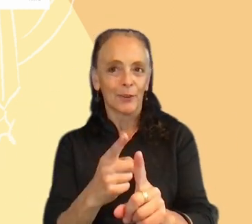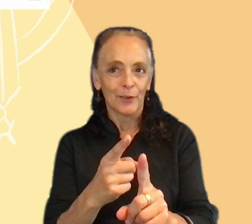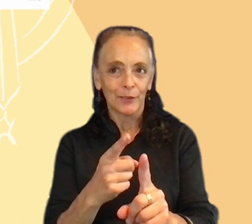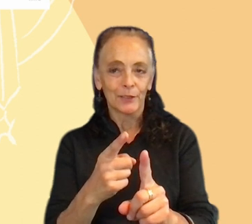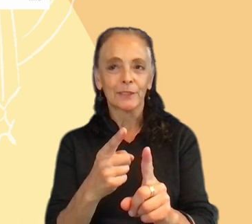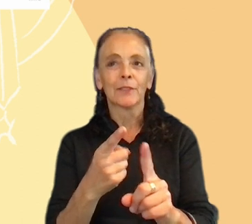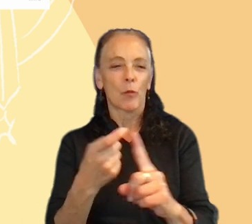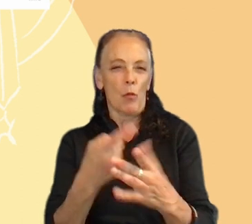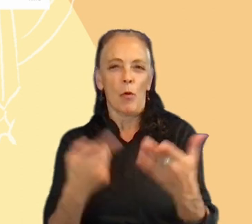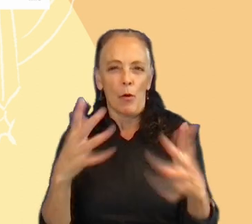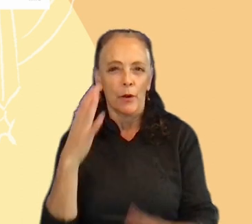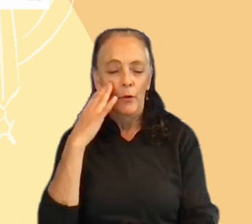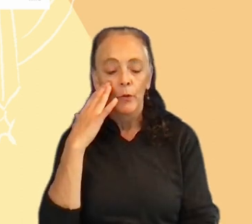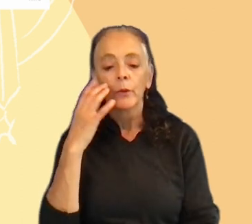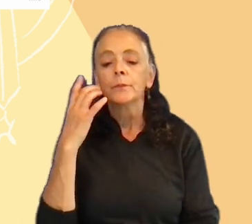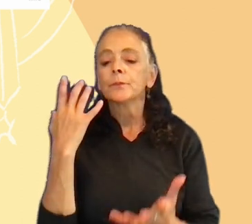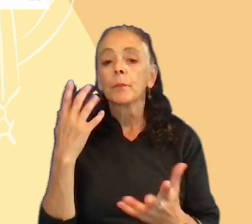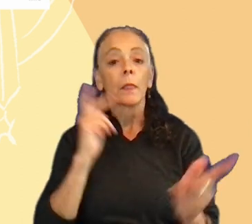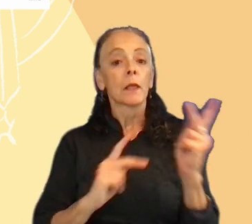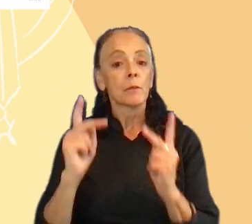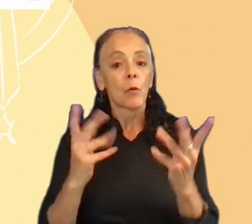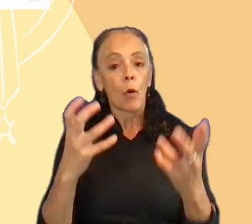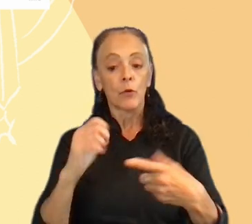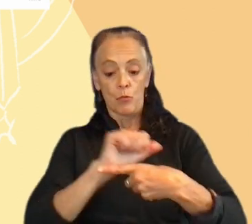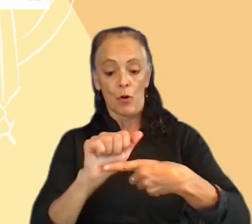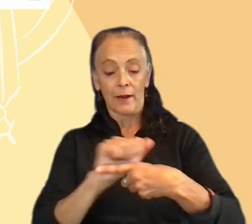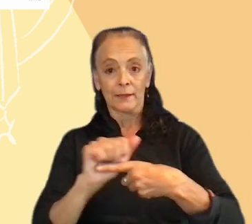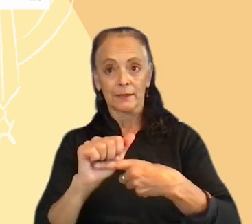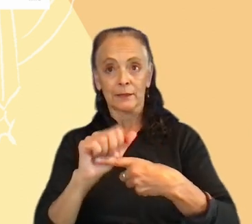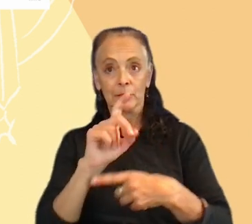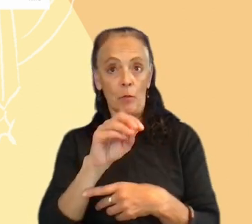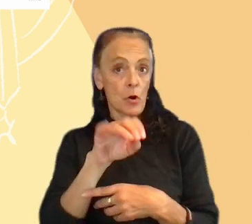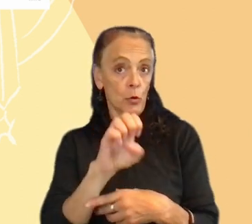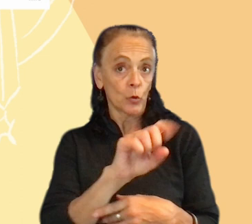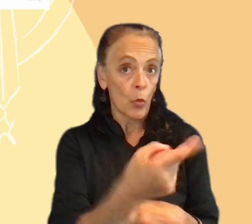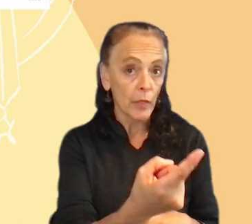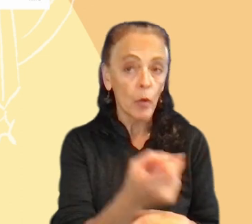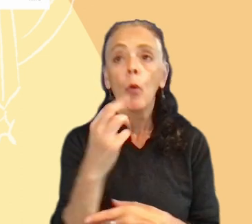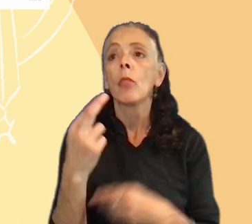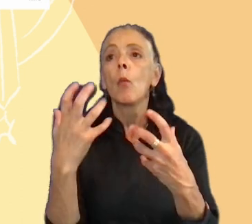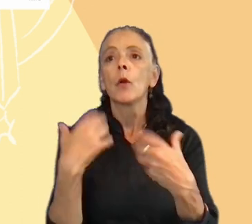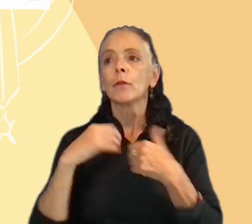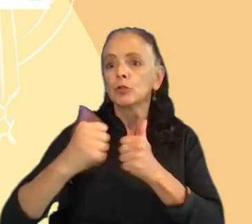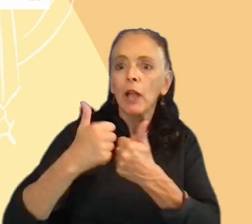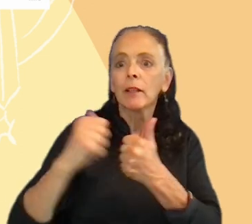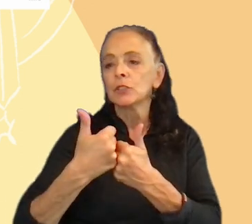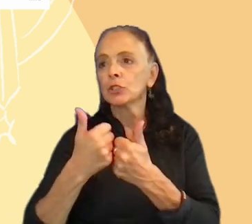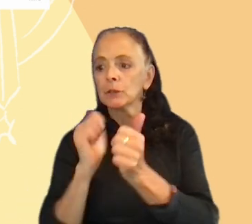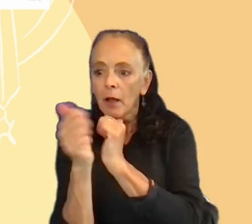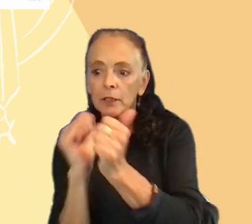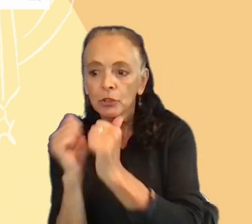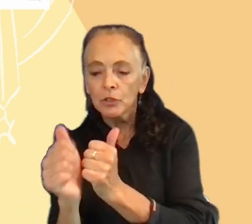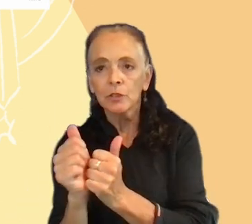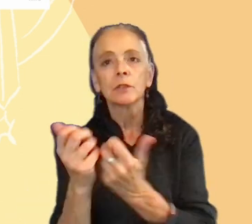knew about them. So, people wanted just to practice dominos or they wanted to have challenging matches. And these